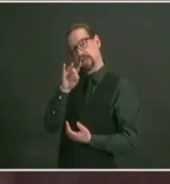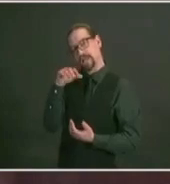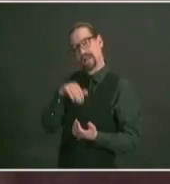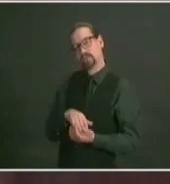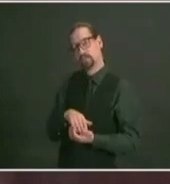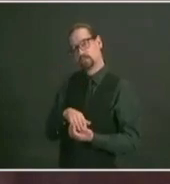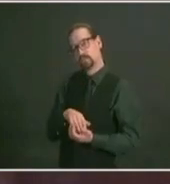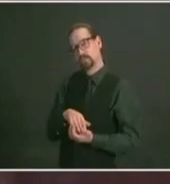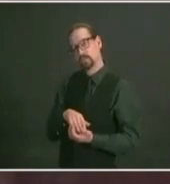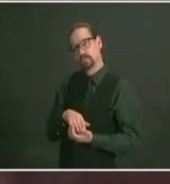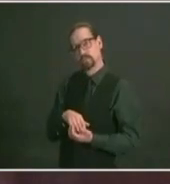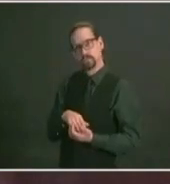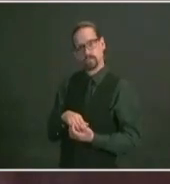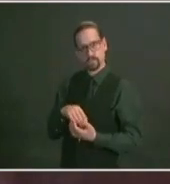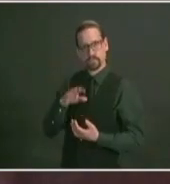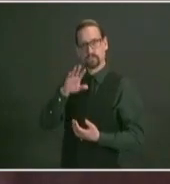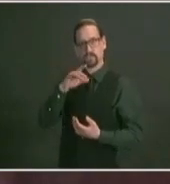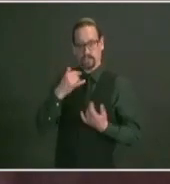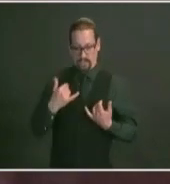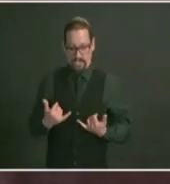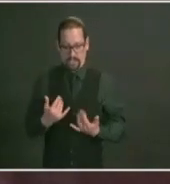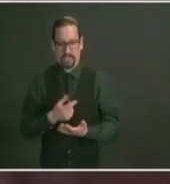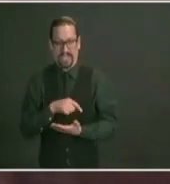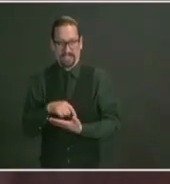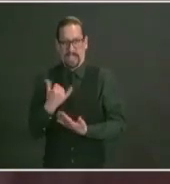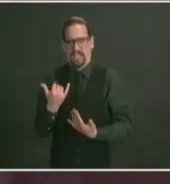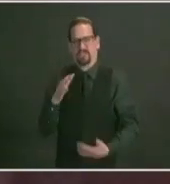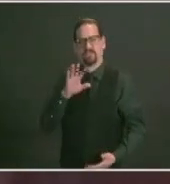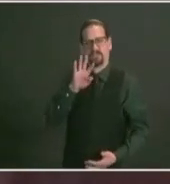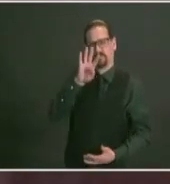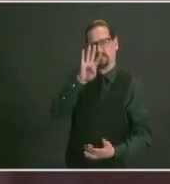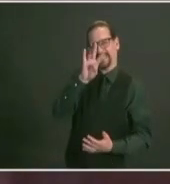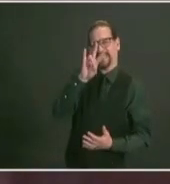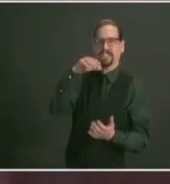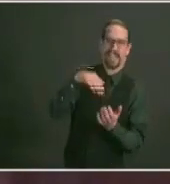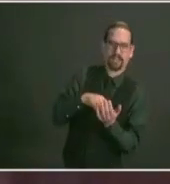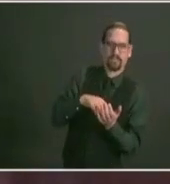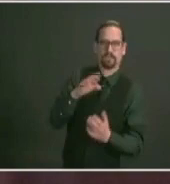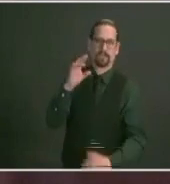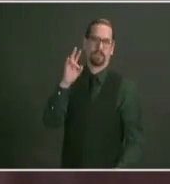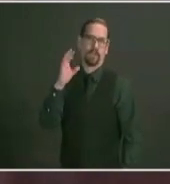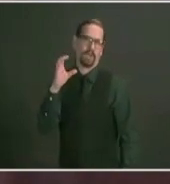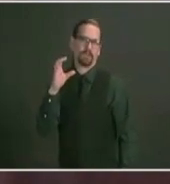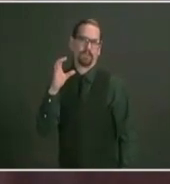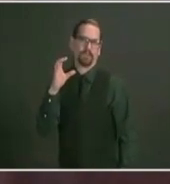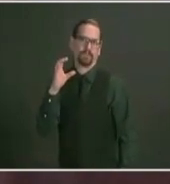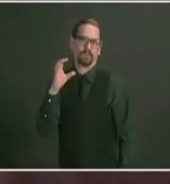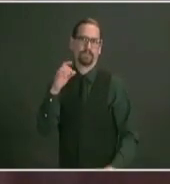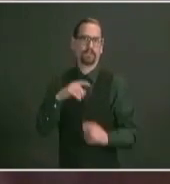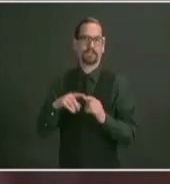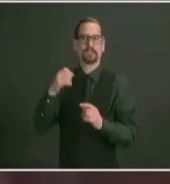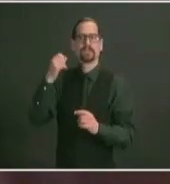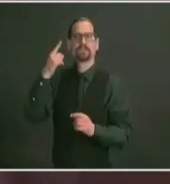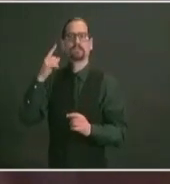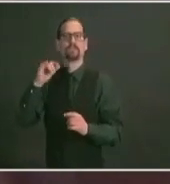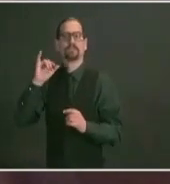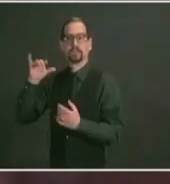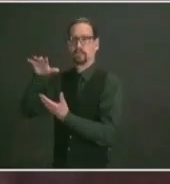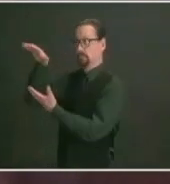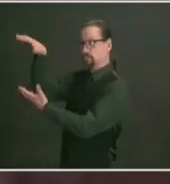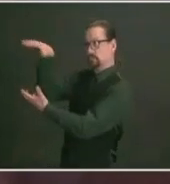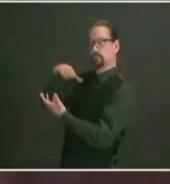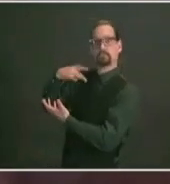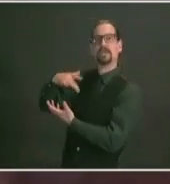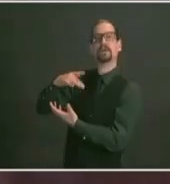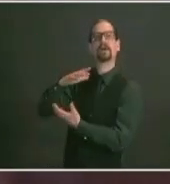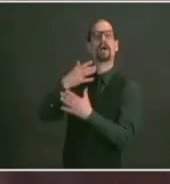600 doses of vaccine back that vaccine usually comes in on mondays and tuesdays each week